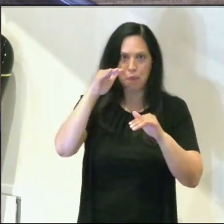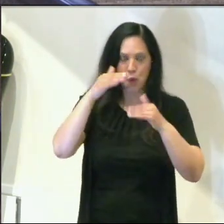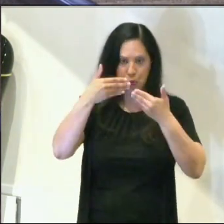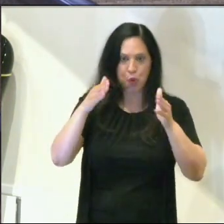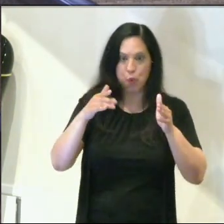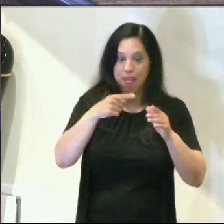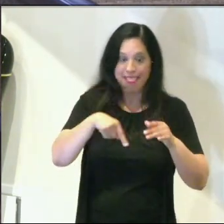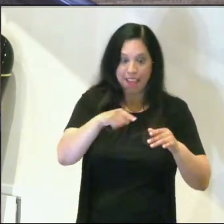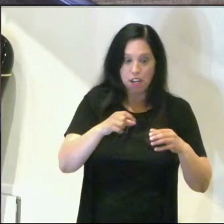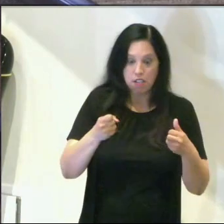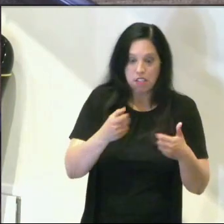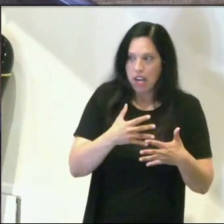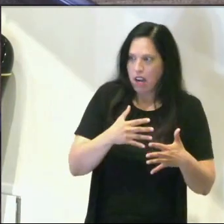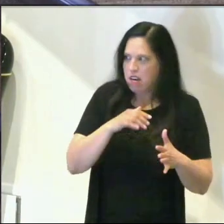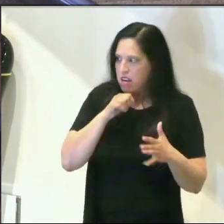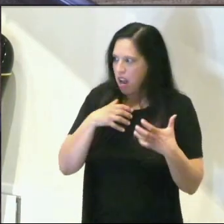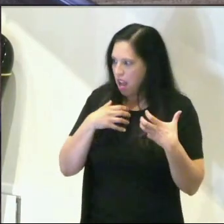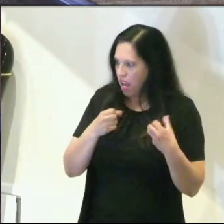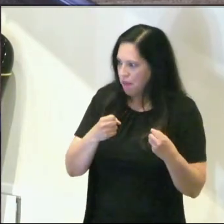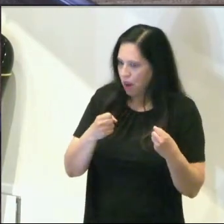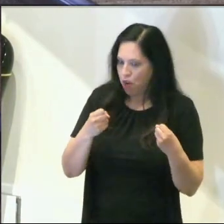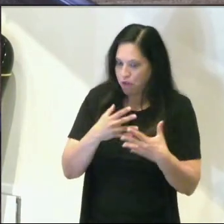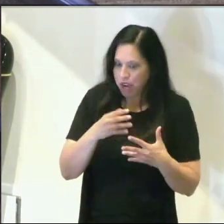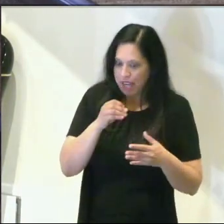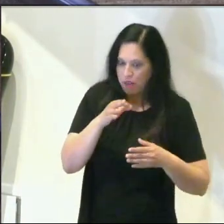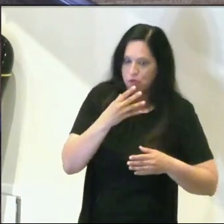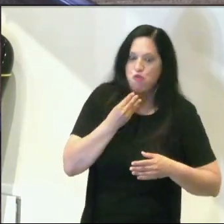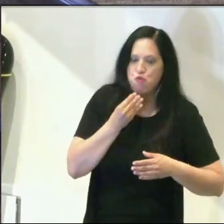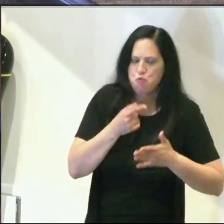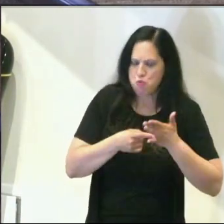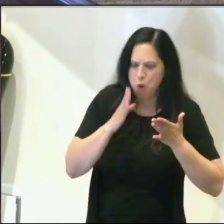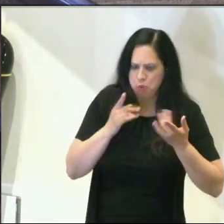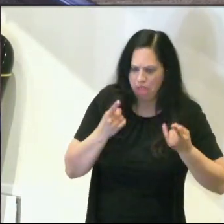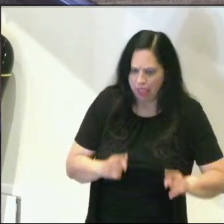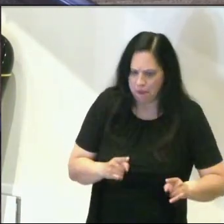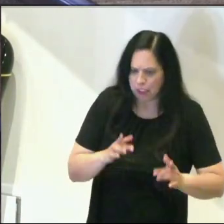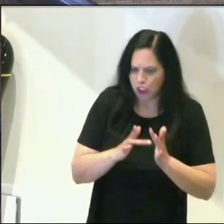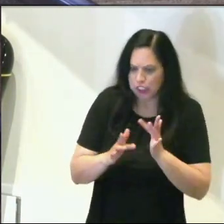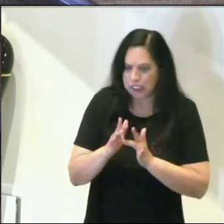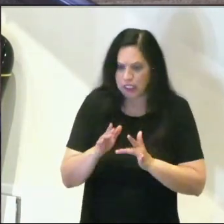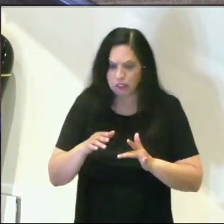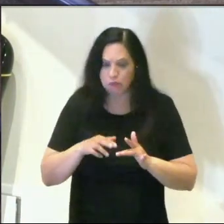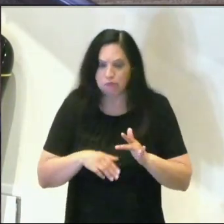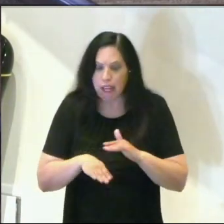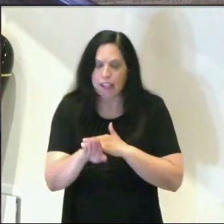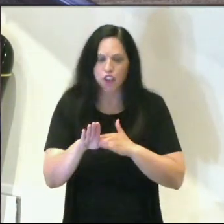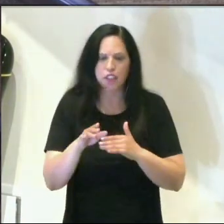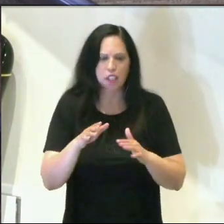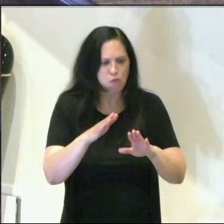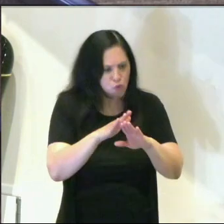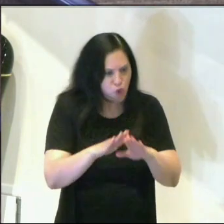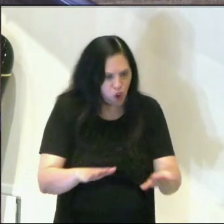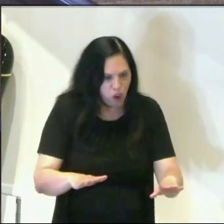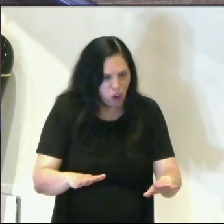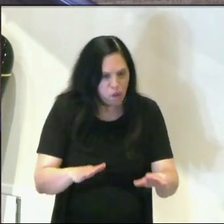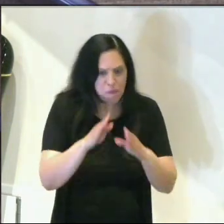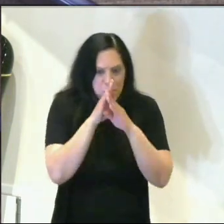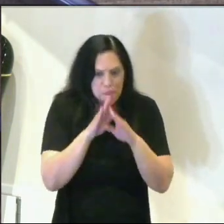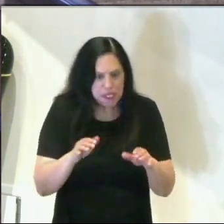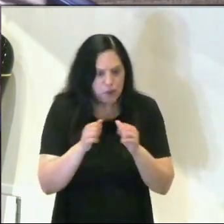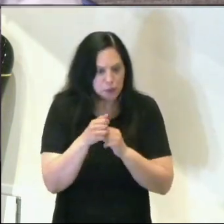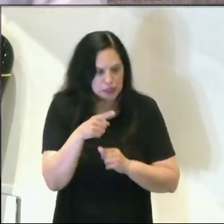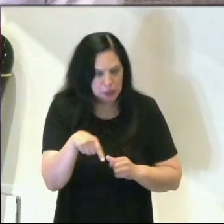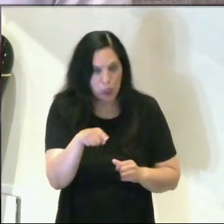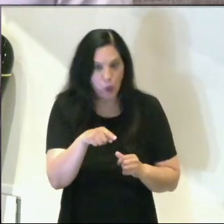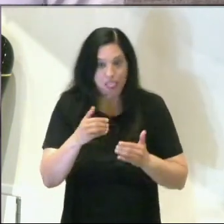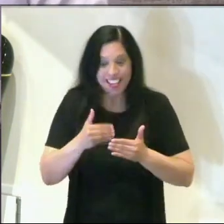confident that Jesus is resurrected. They're afraid of the Jews and what's going to happen. And Jesus walks in, calms him right away by saying what last week? Peace be with you. And then